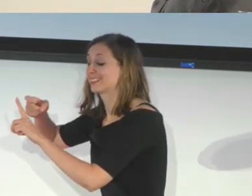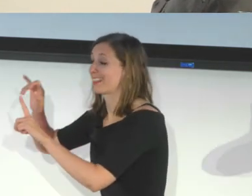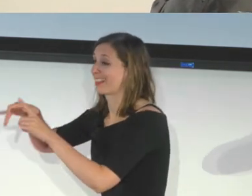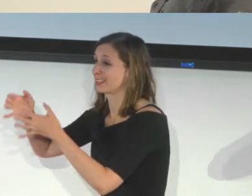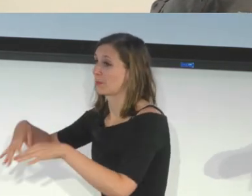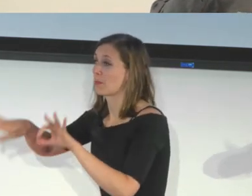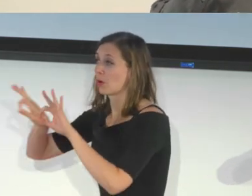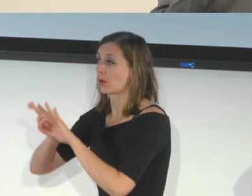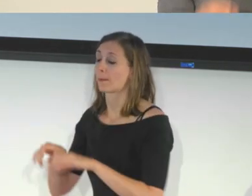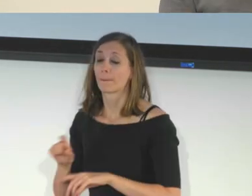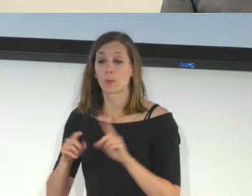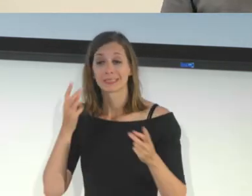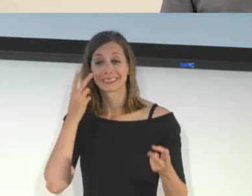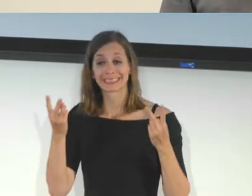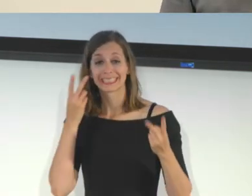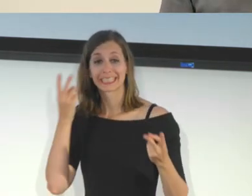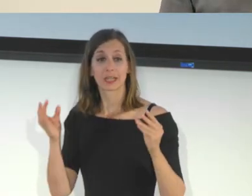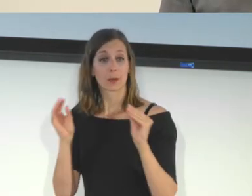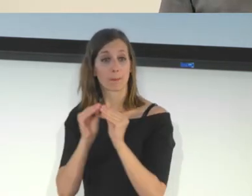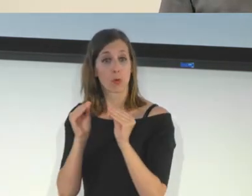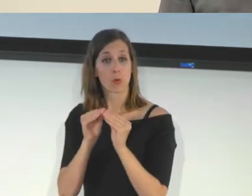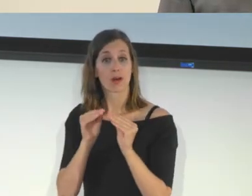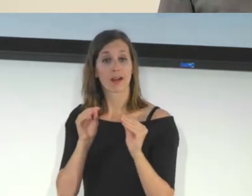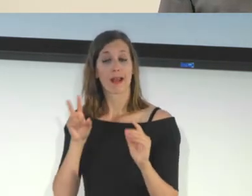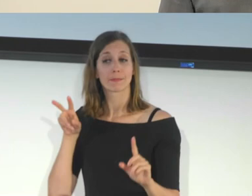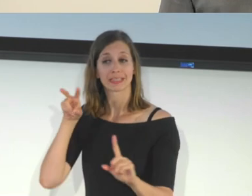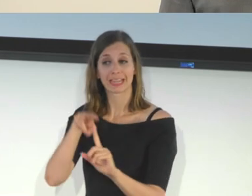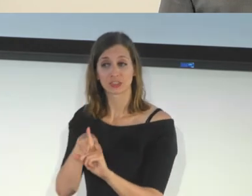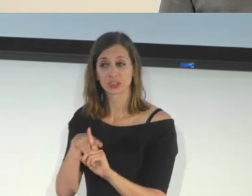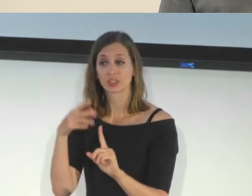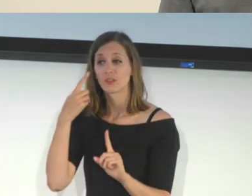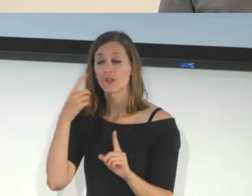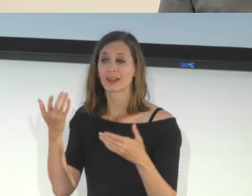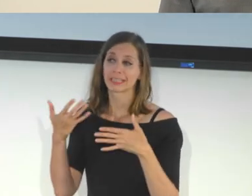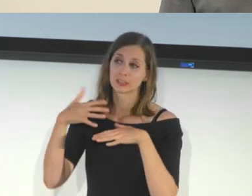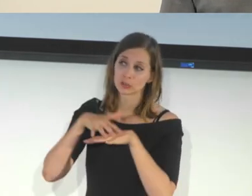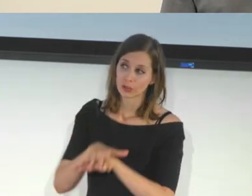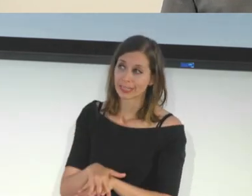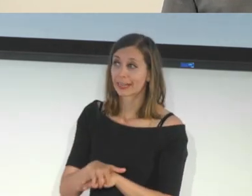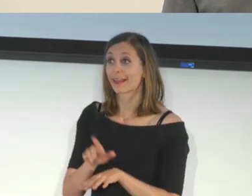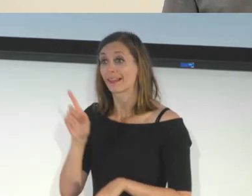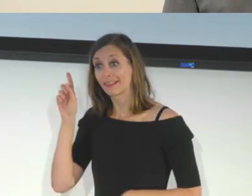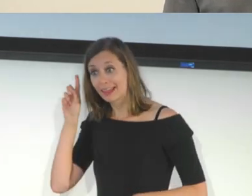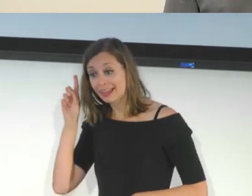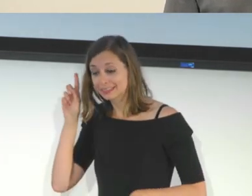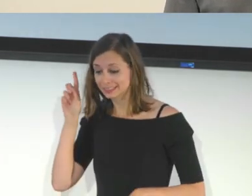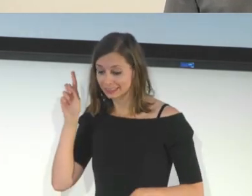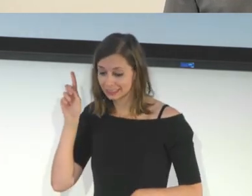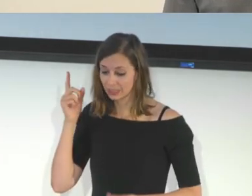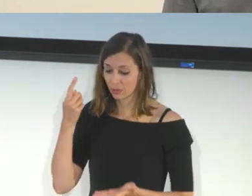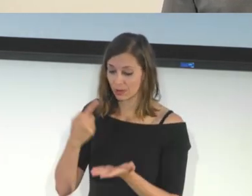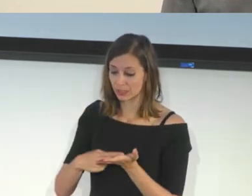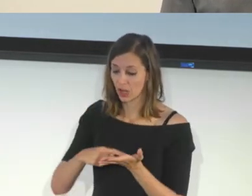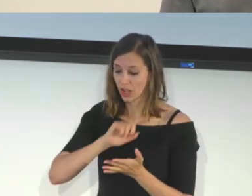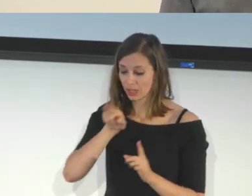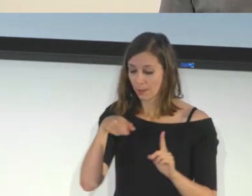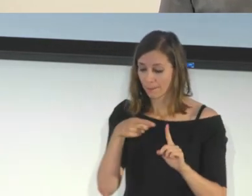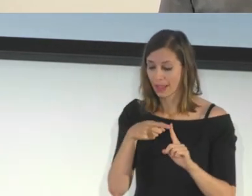seeing more even applications for integrating this. Like we talked a little bit about the InVision AI